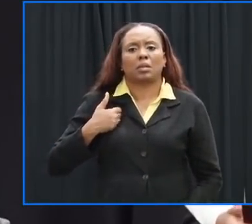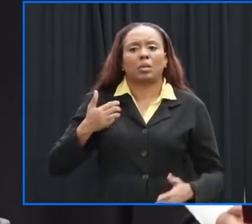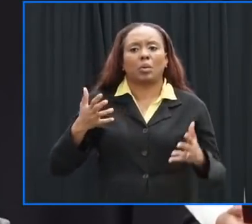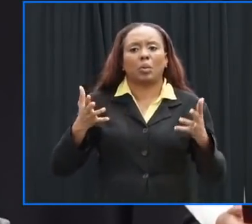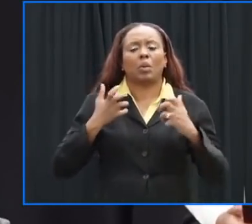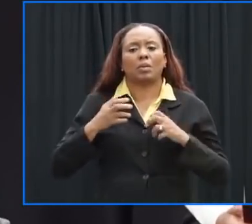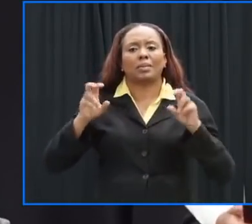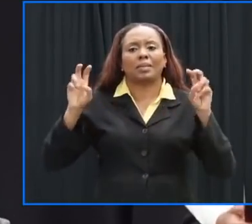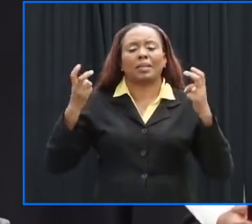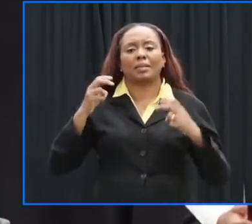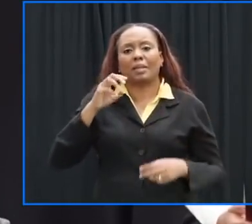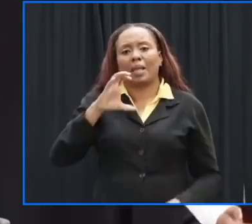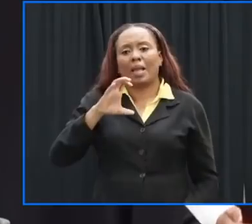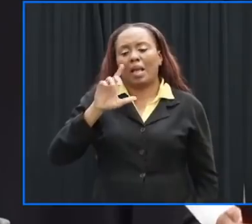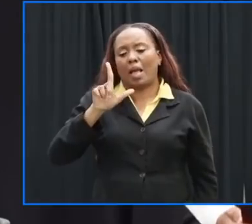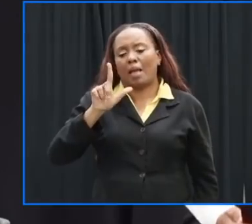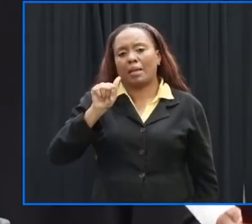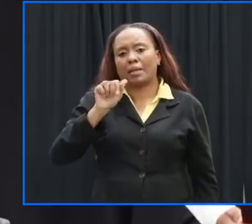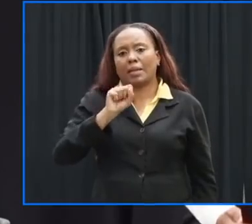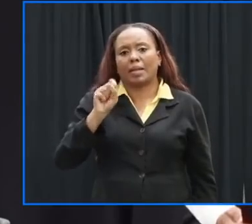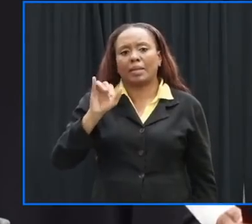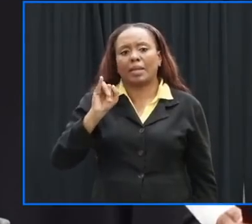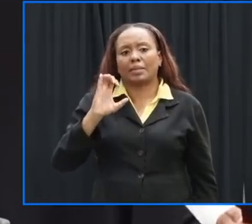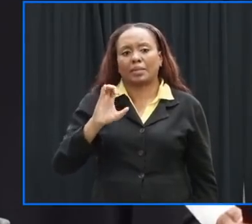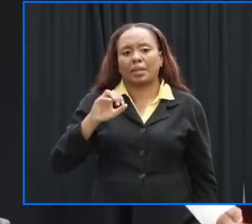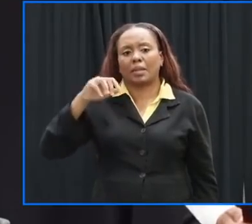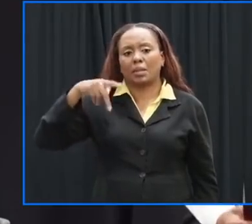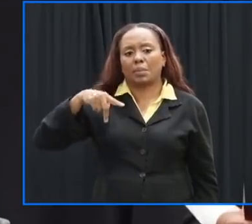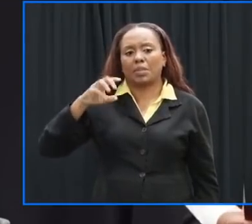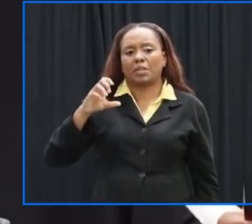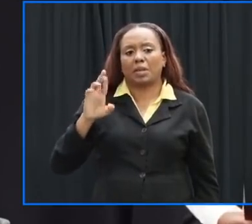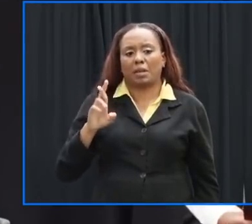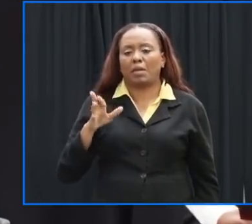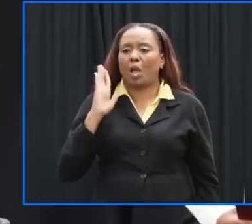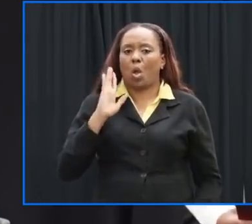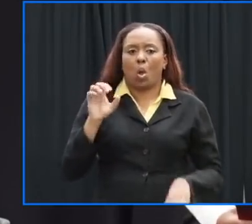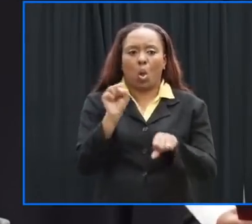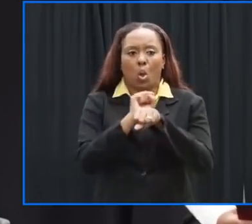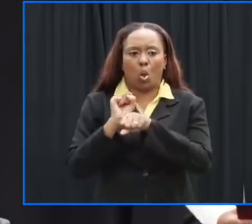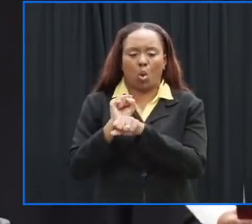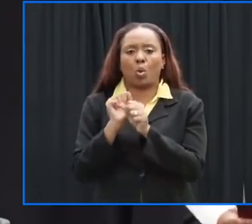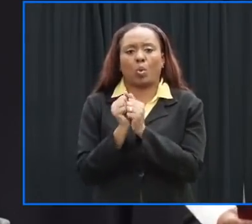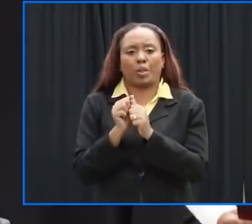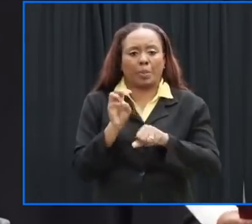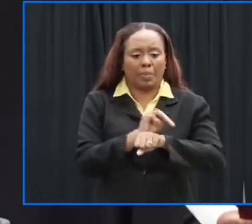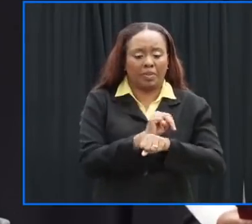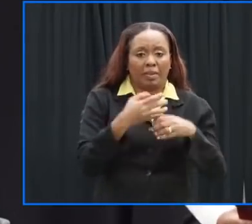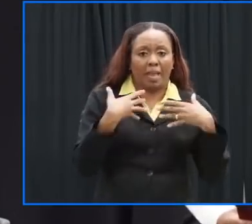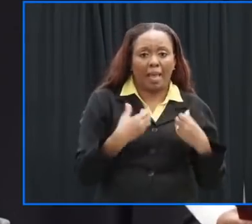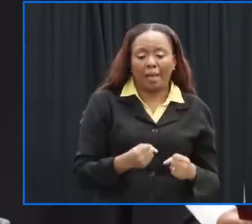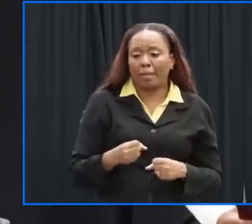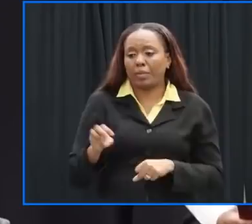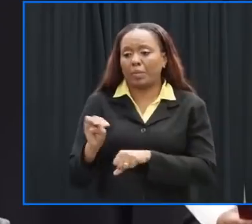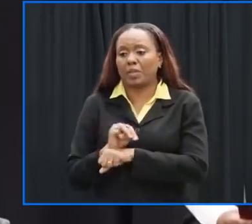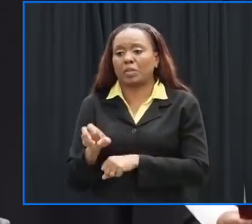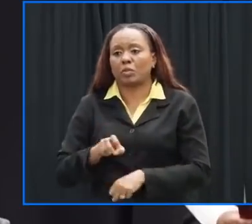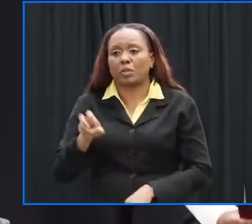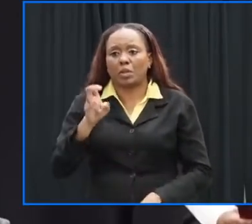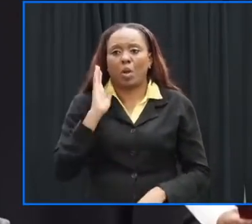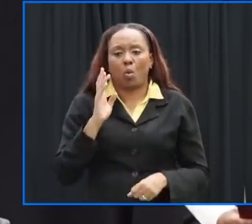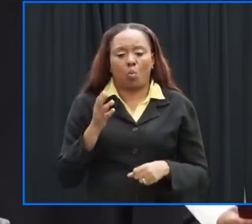classic pcr so the ministry of tourism will work with the ministry of health for those of you who are traveling and are worried about what will happen